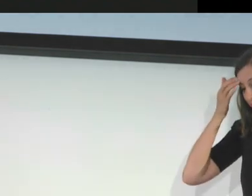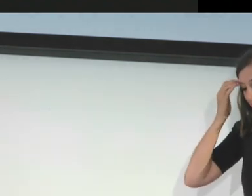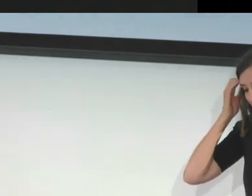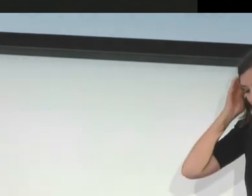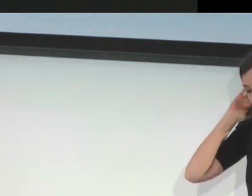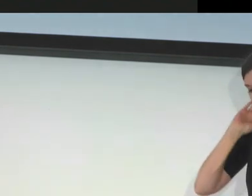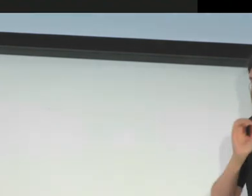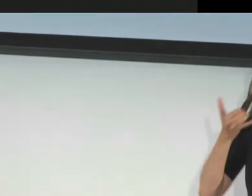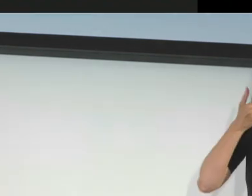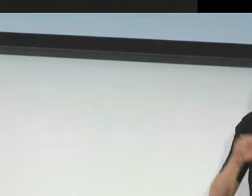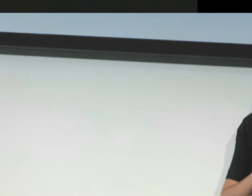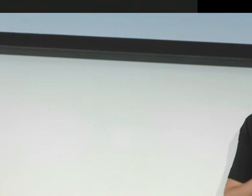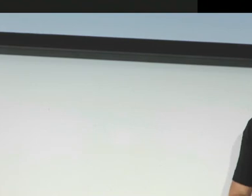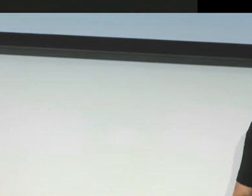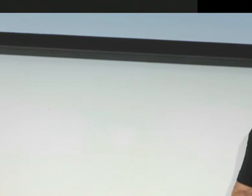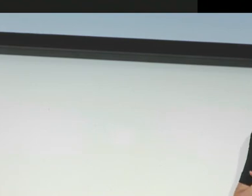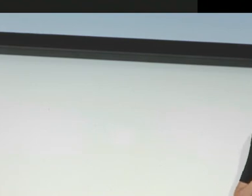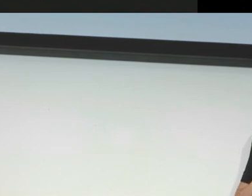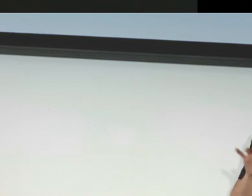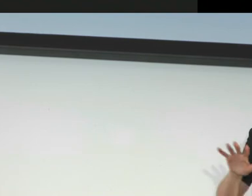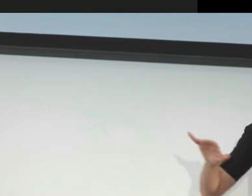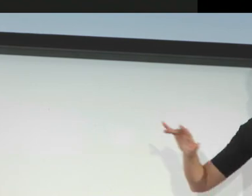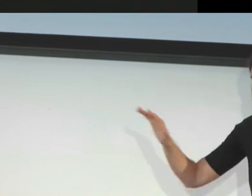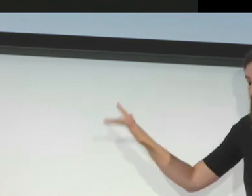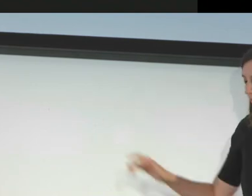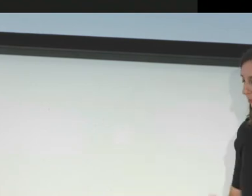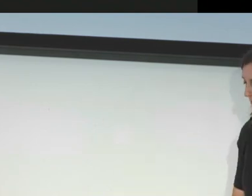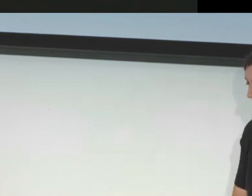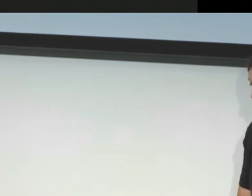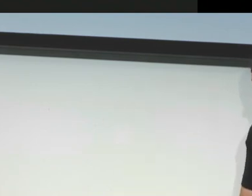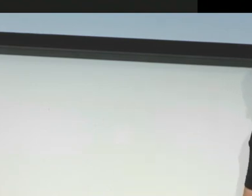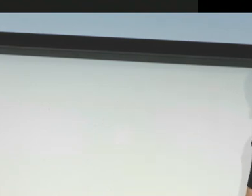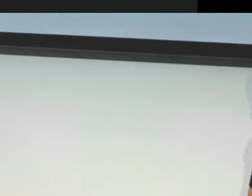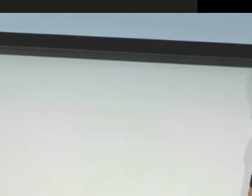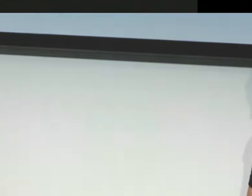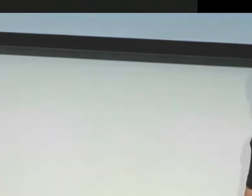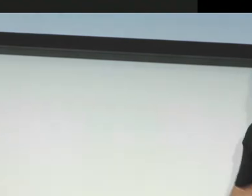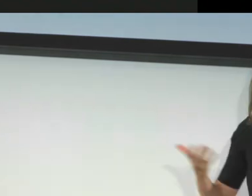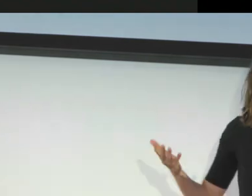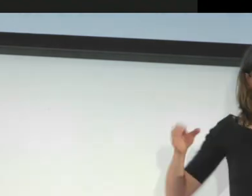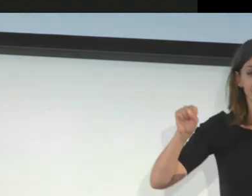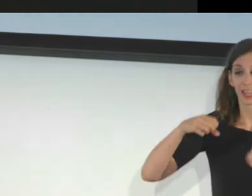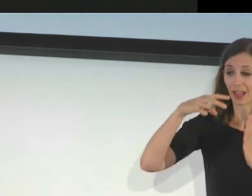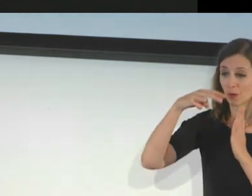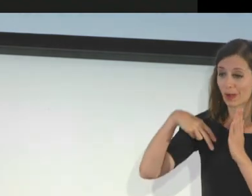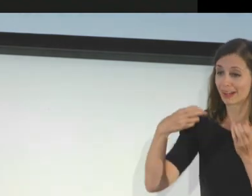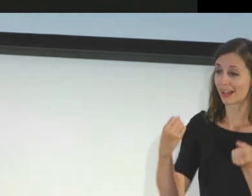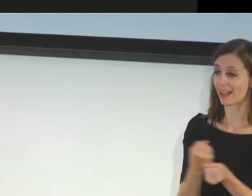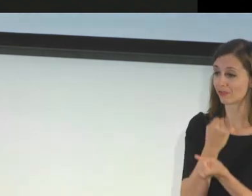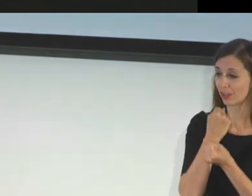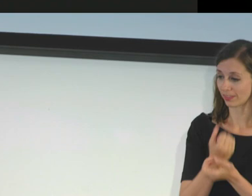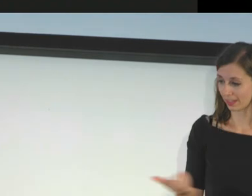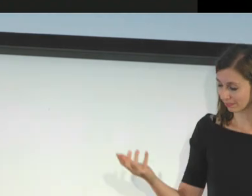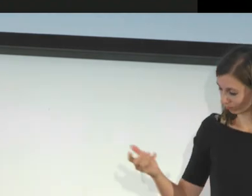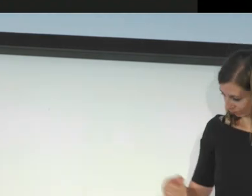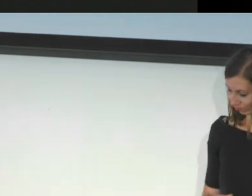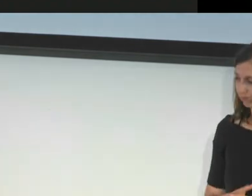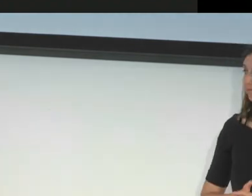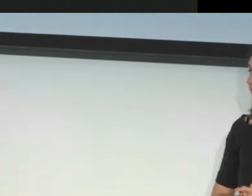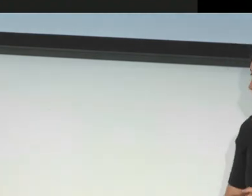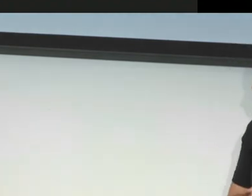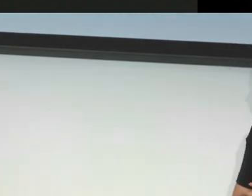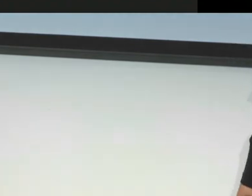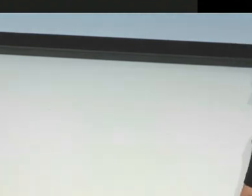94,103. 4,1,5,6,9,4,7,3,6,8. It detects everything. And